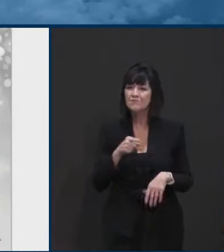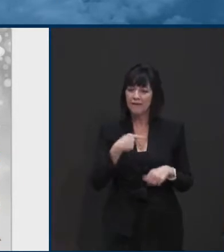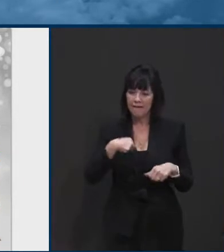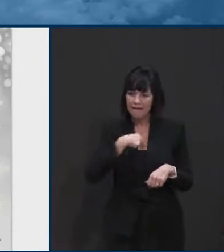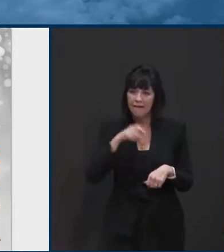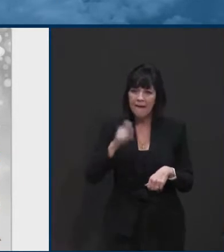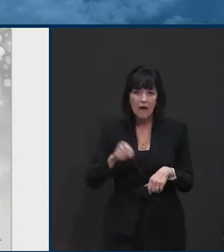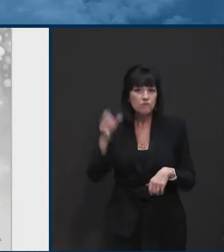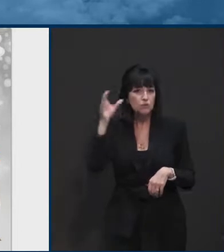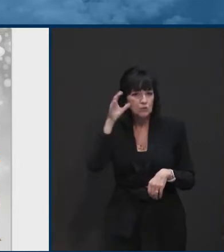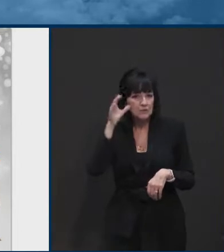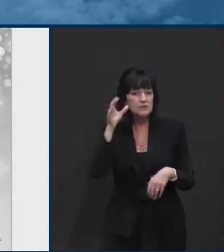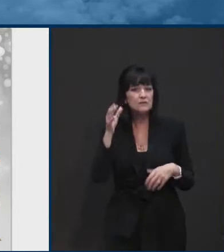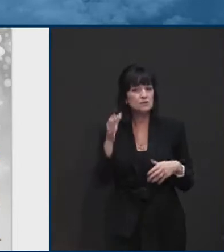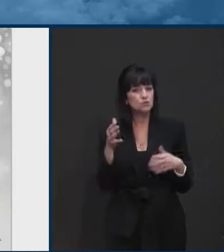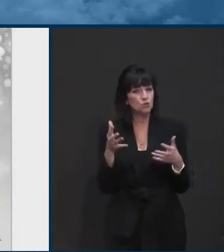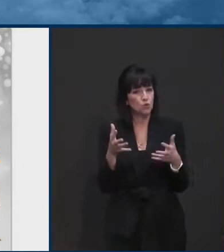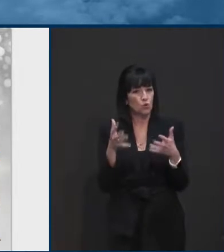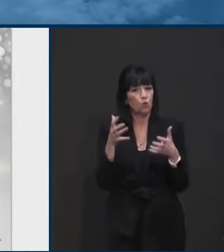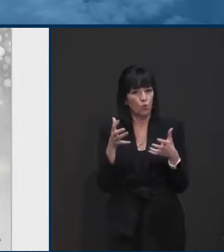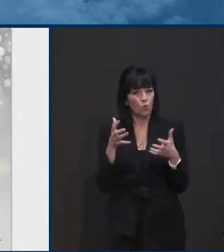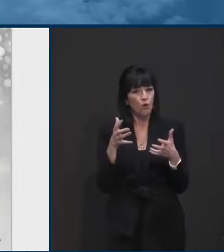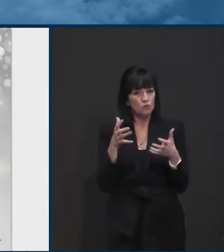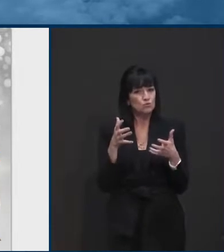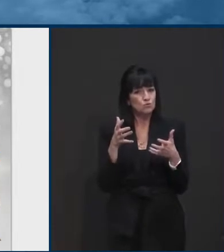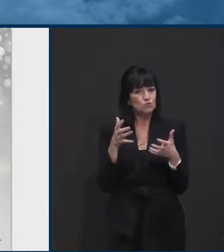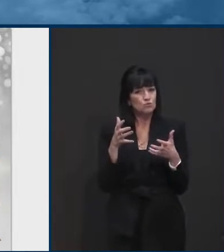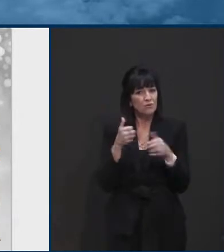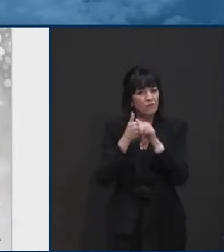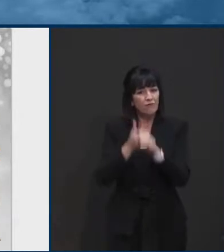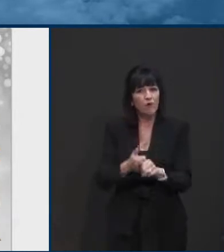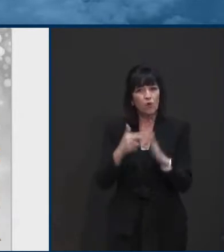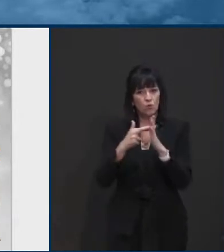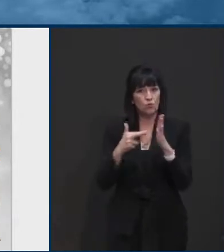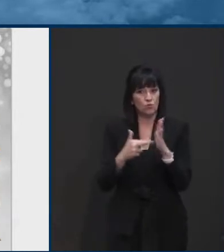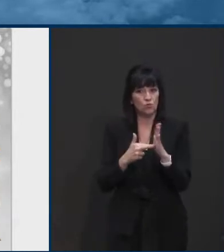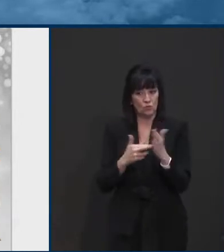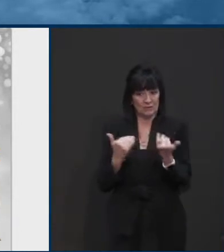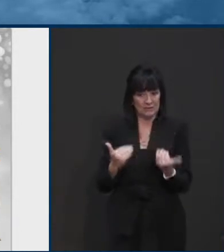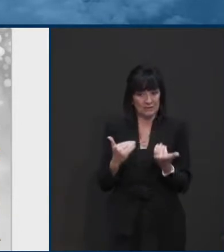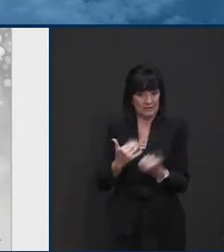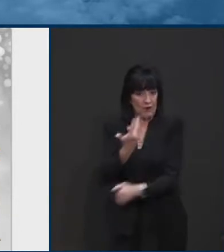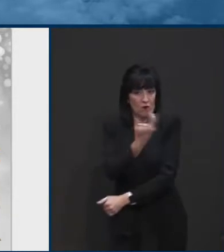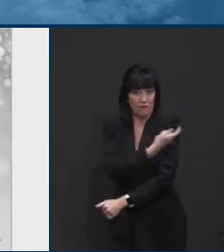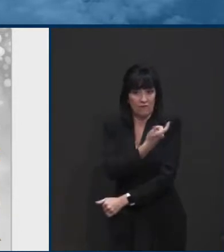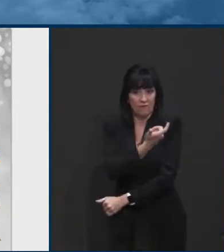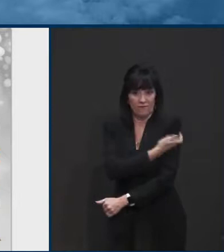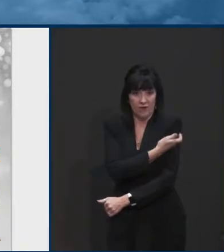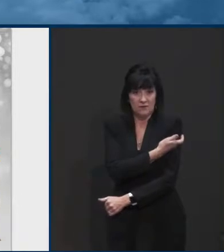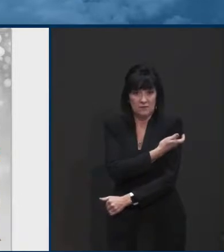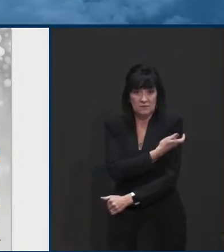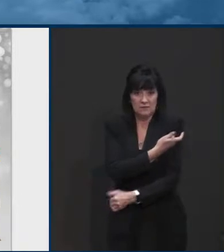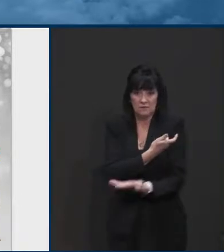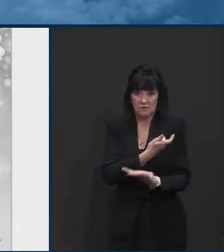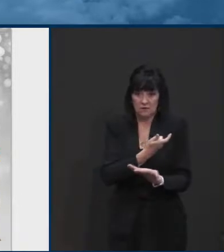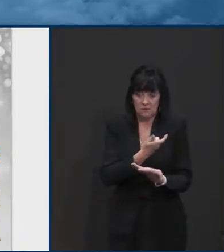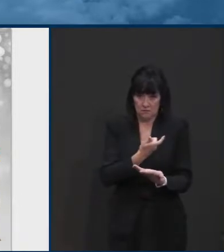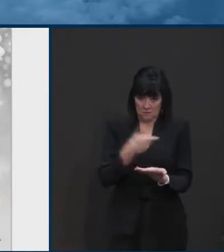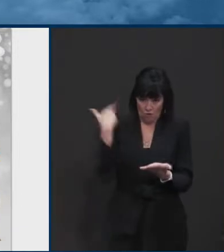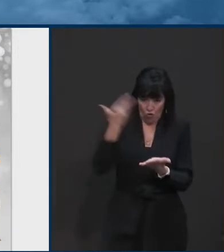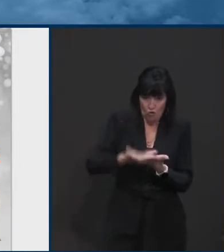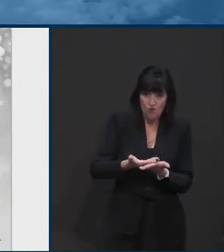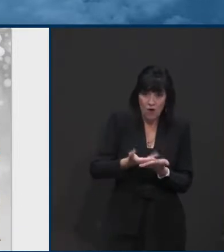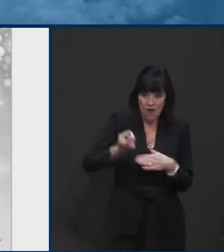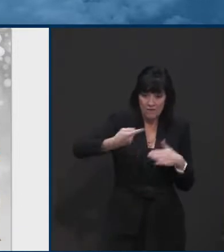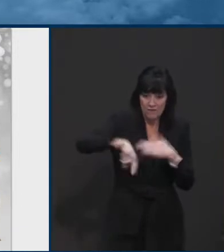proven pretty efficacious, more than any of the scientists expected. They're not going to be here next week or next month